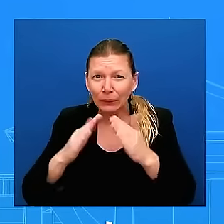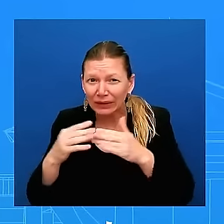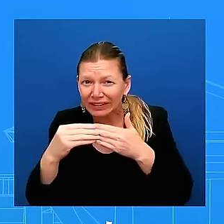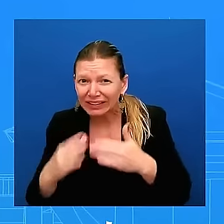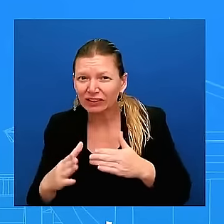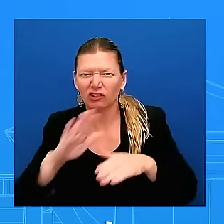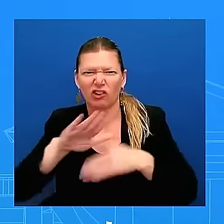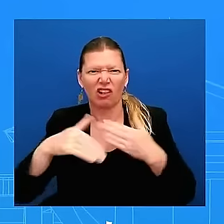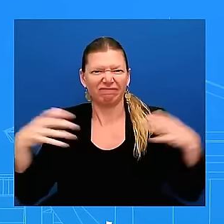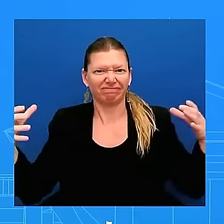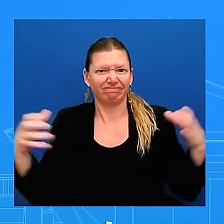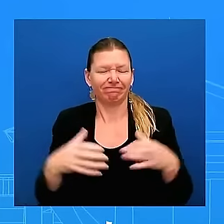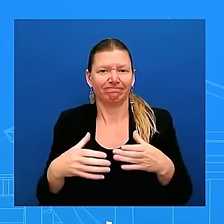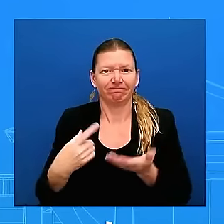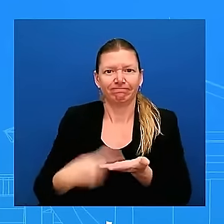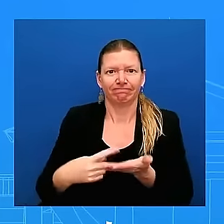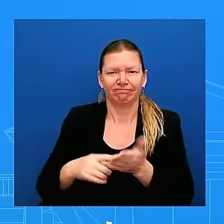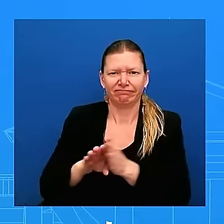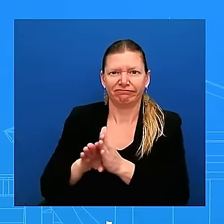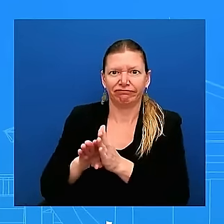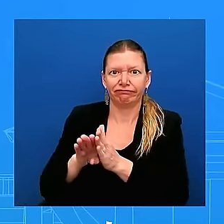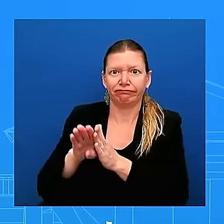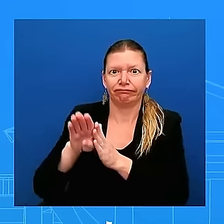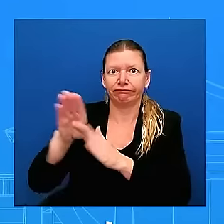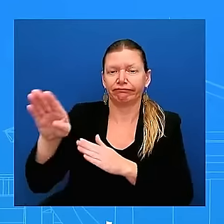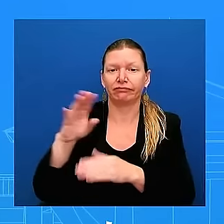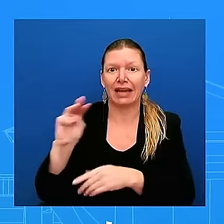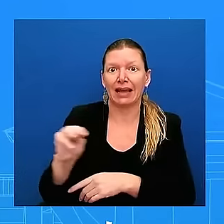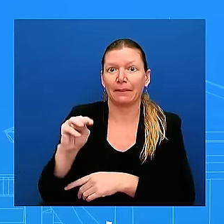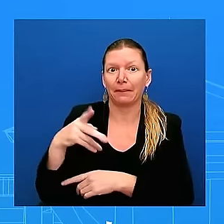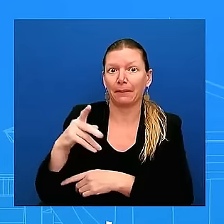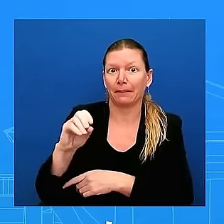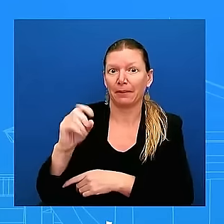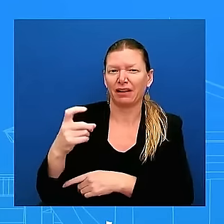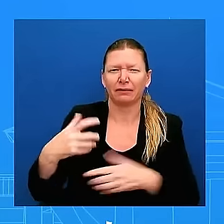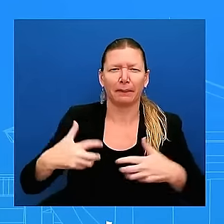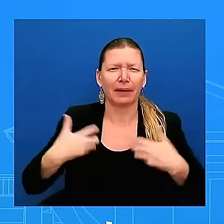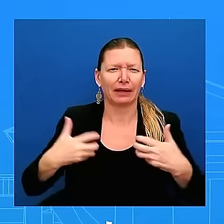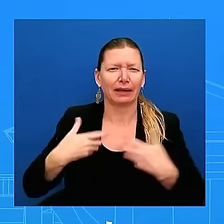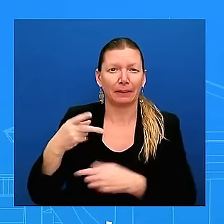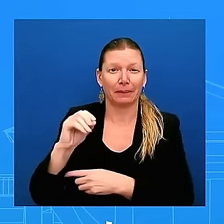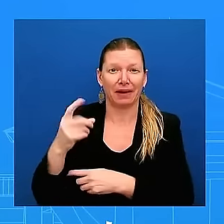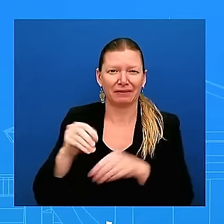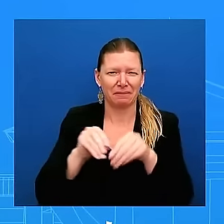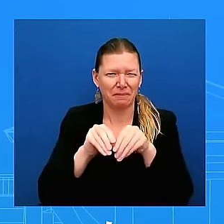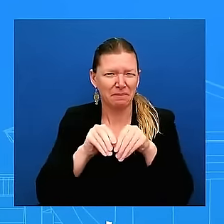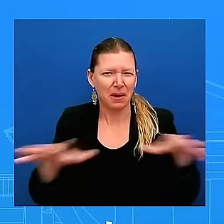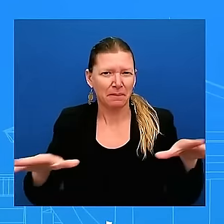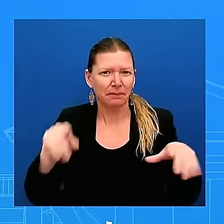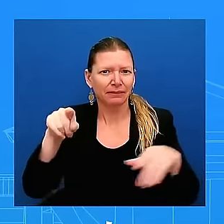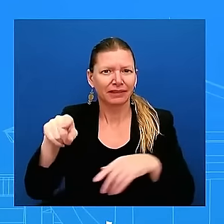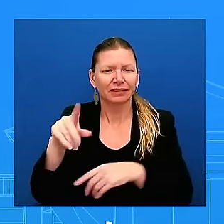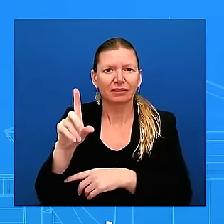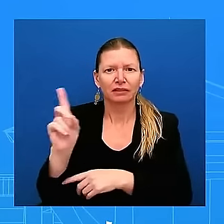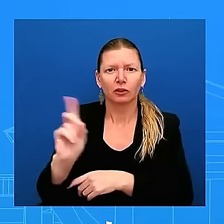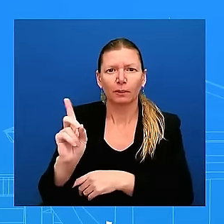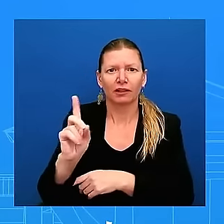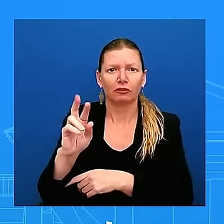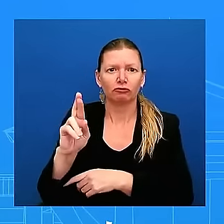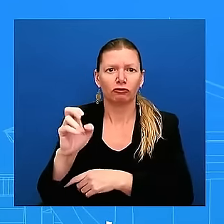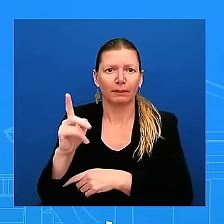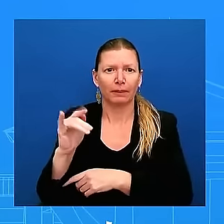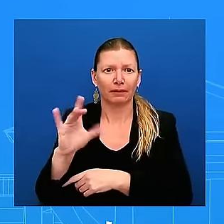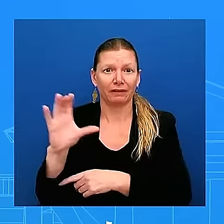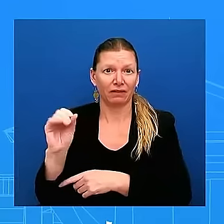Republic of the Congo and also elsewhere the Biden-Harris administration is diligently working to combat the